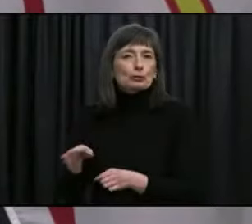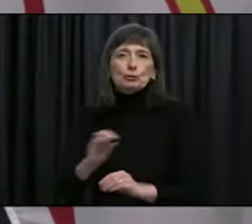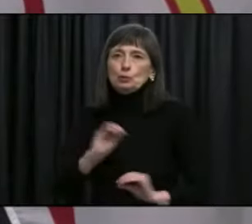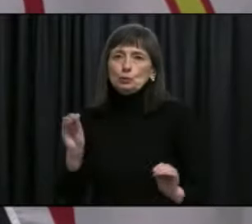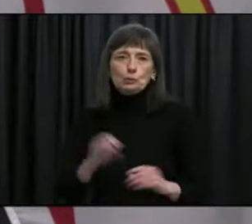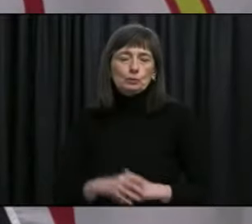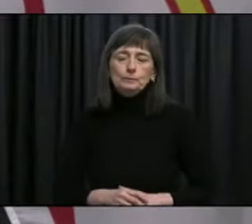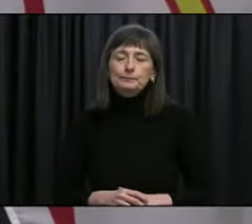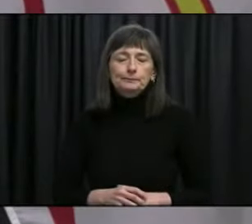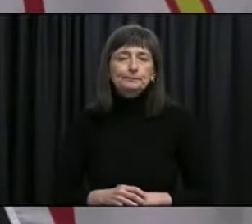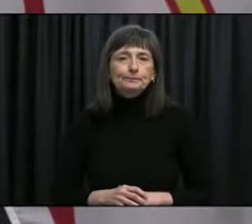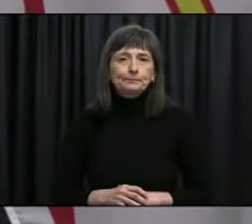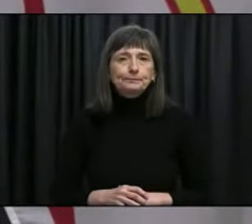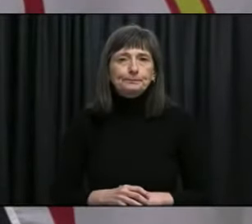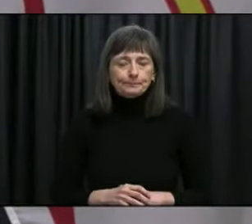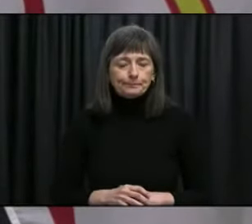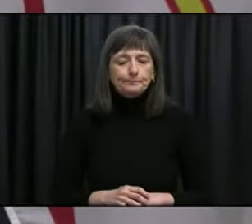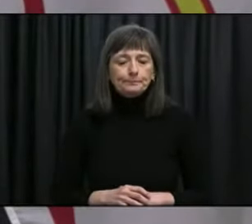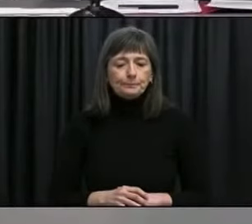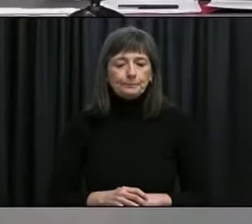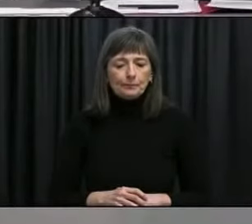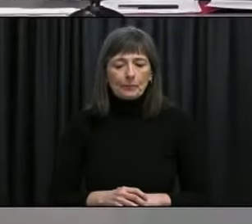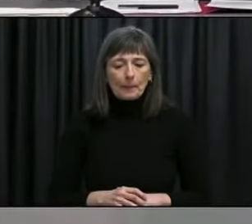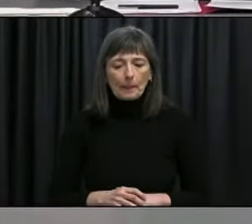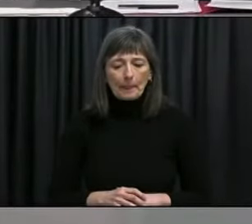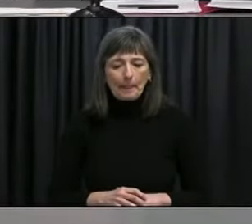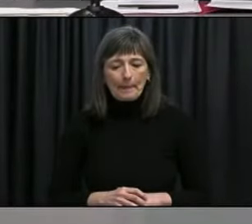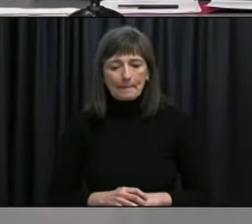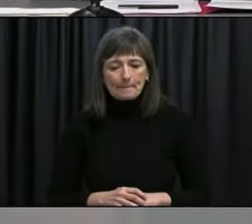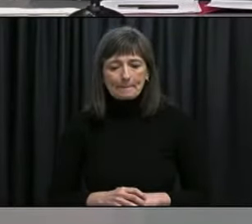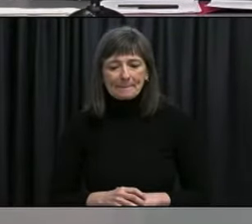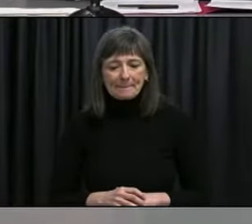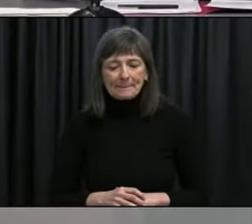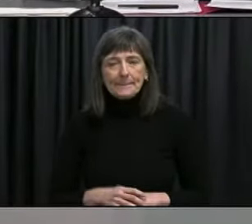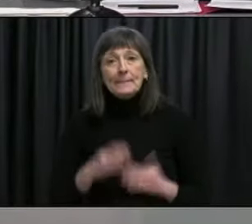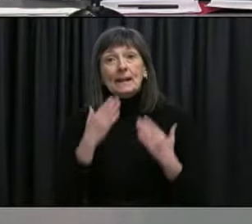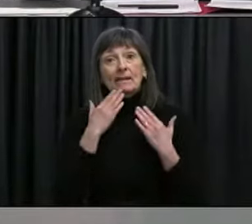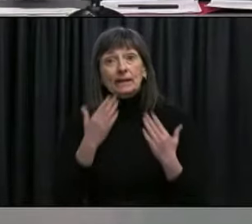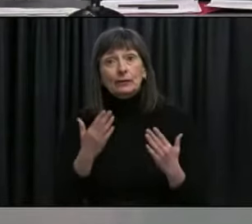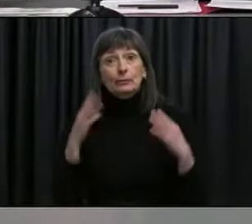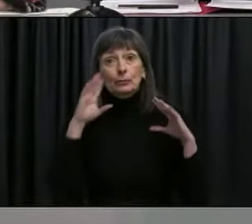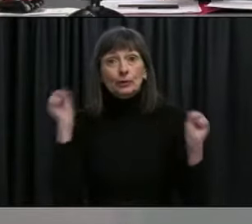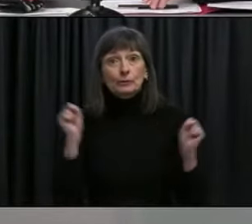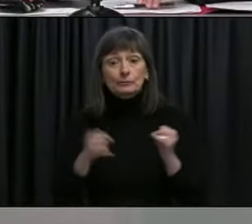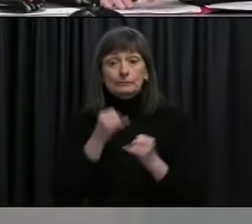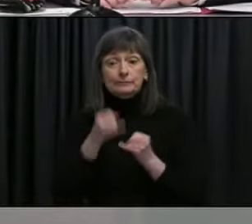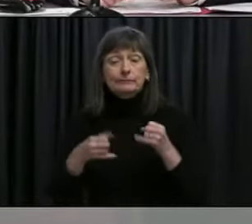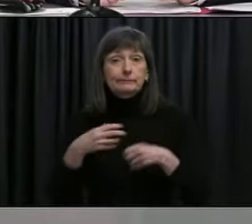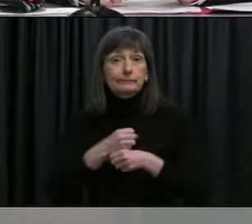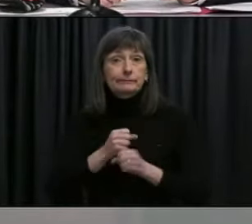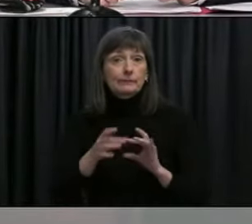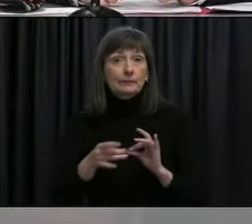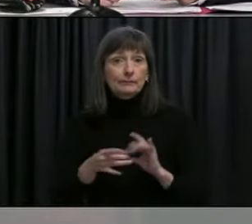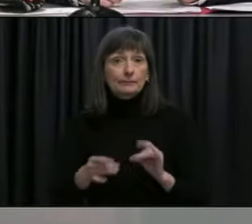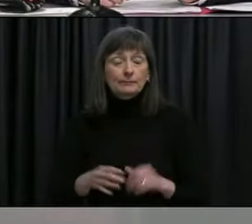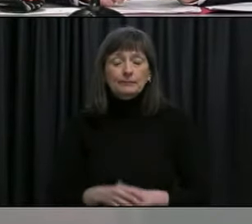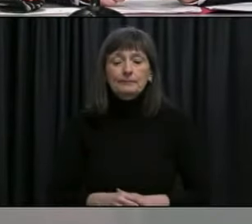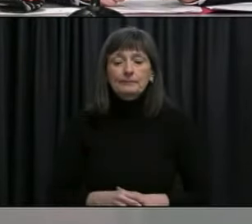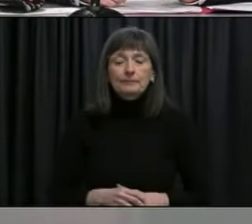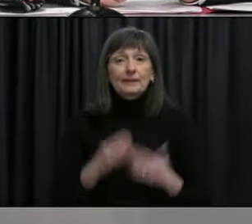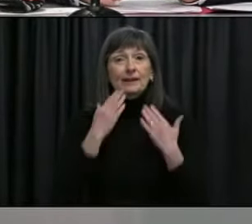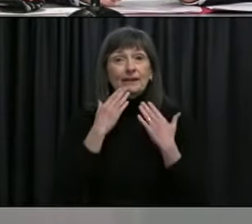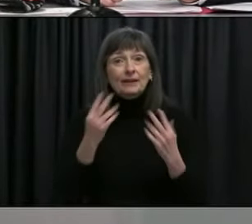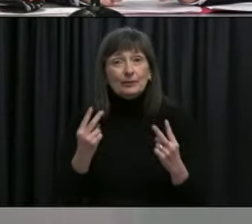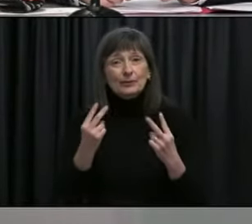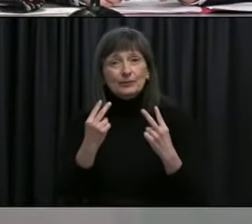thank you thank you everyone premier do you have any final comments for today well thank